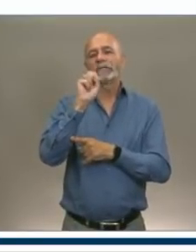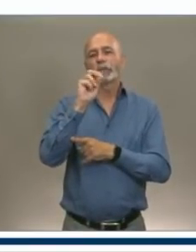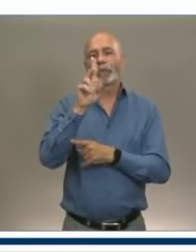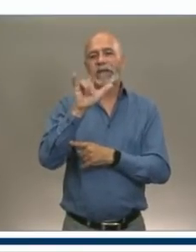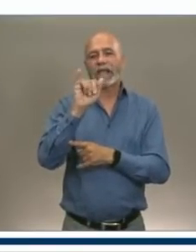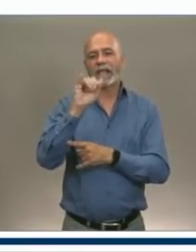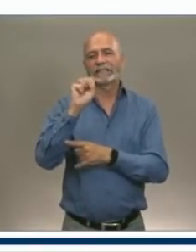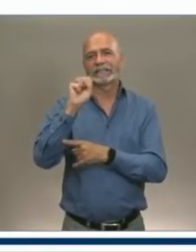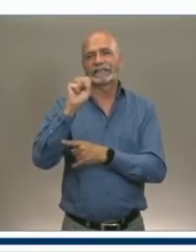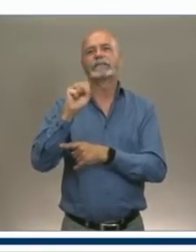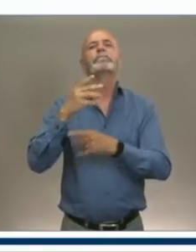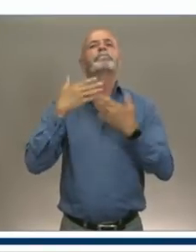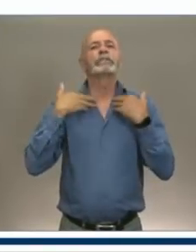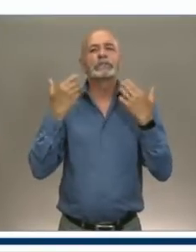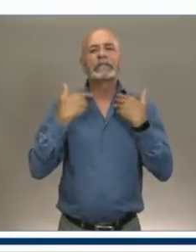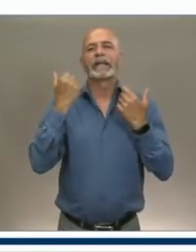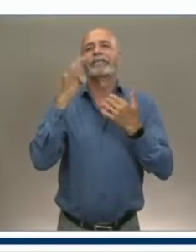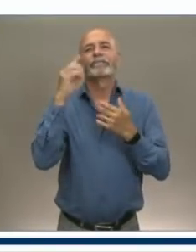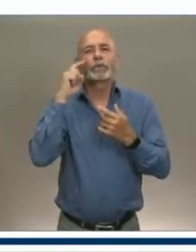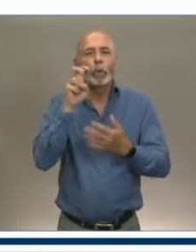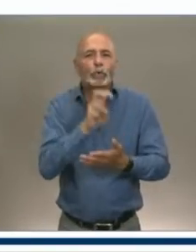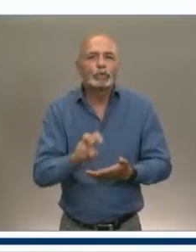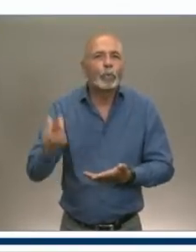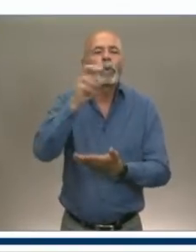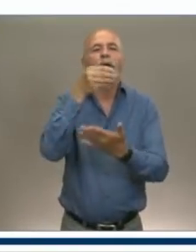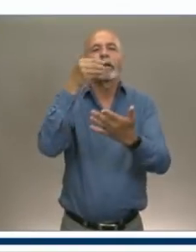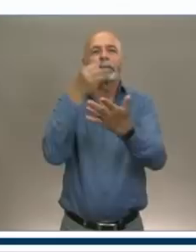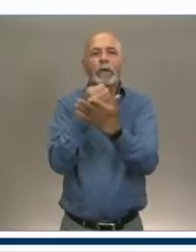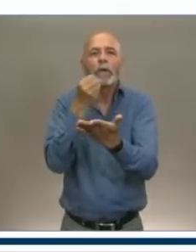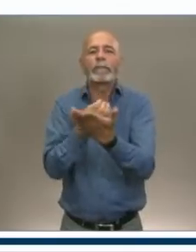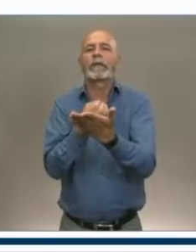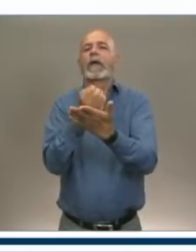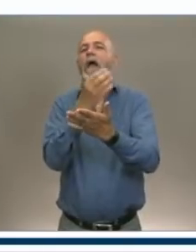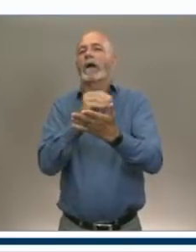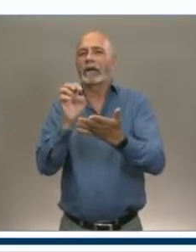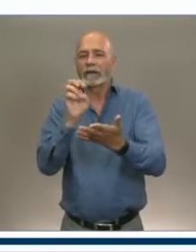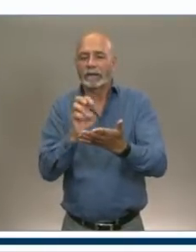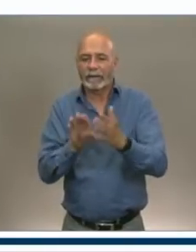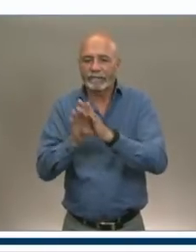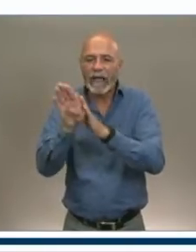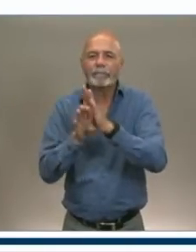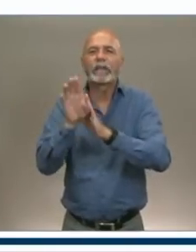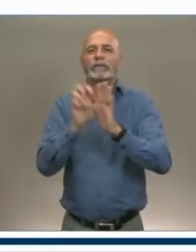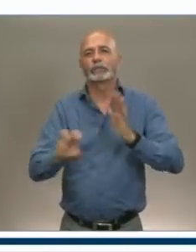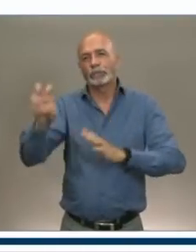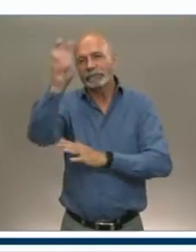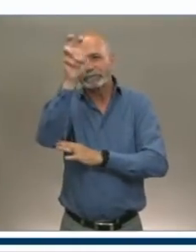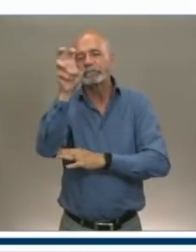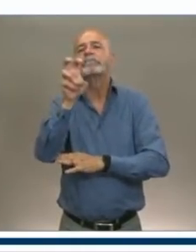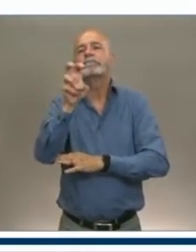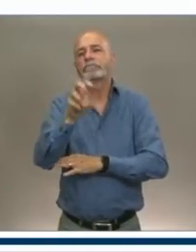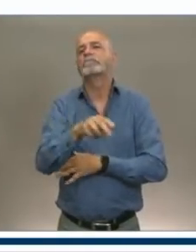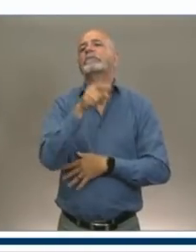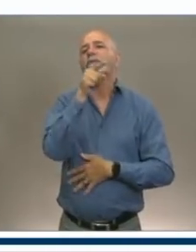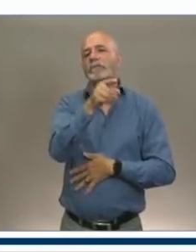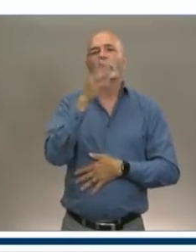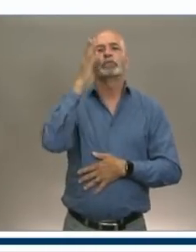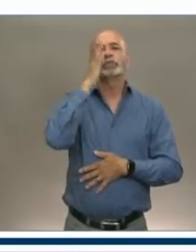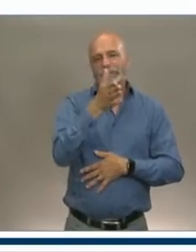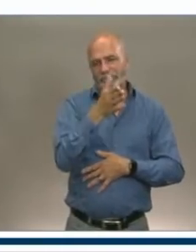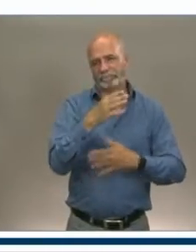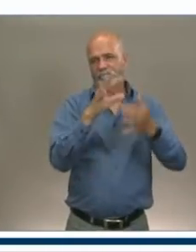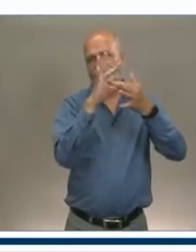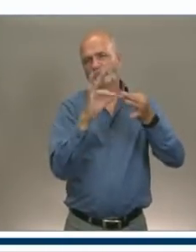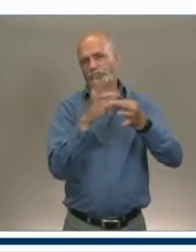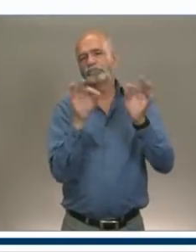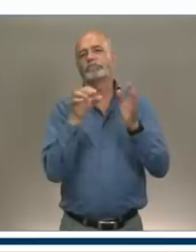and Minister responsible for Tourism, will read a statement and go through the presentation. We will conclude with a one-minute video and then take